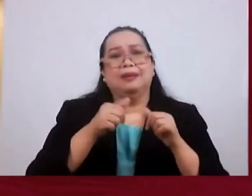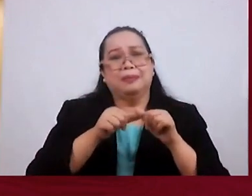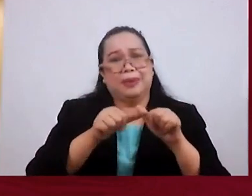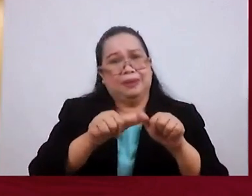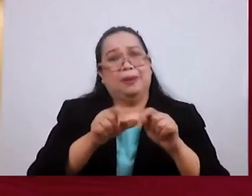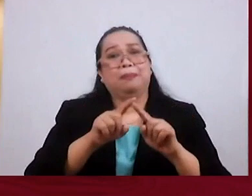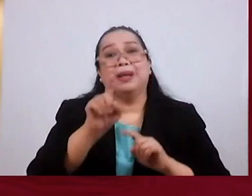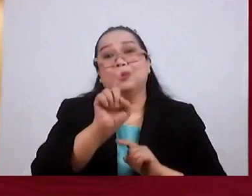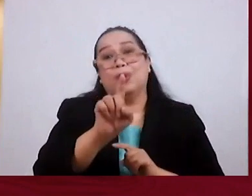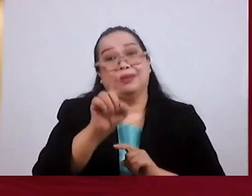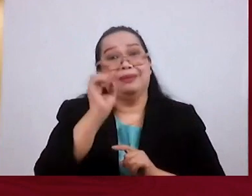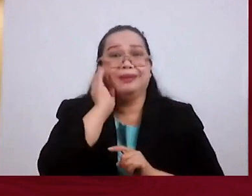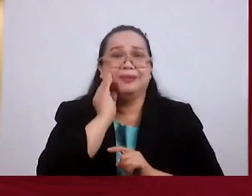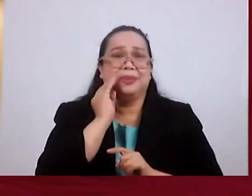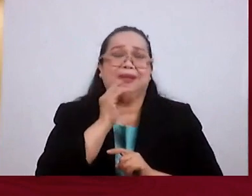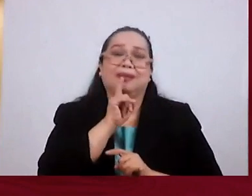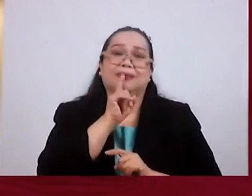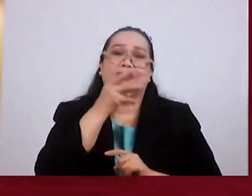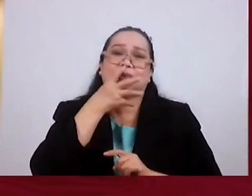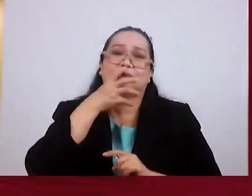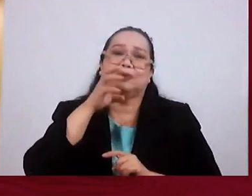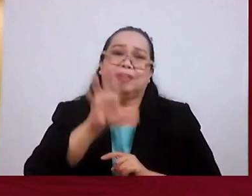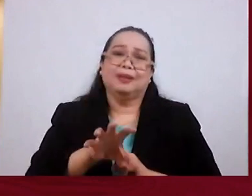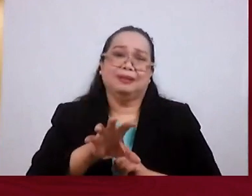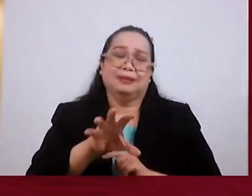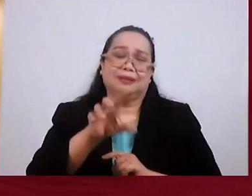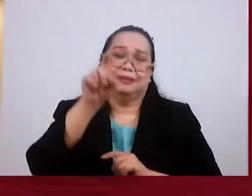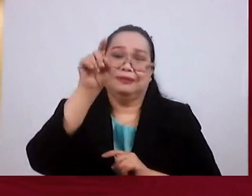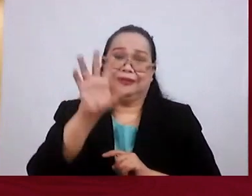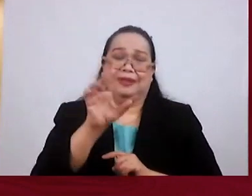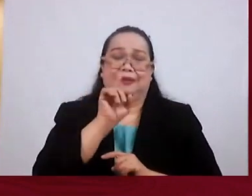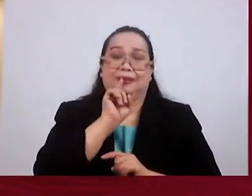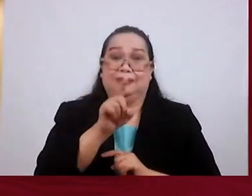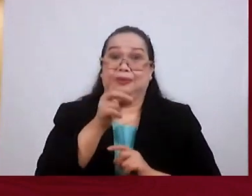God If you're Listening to me Today